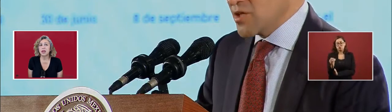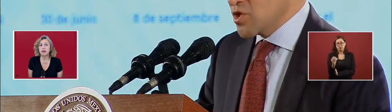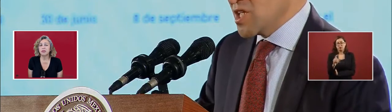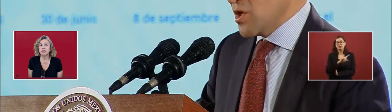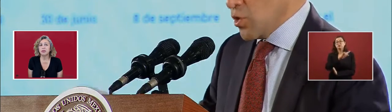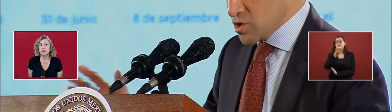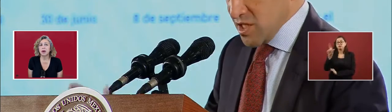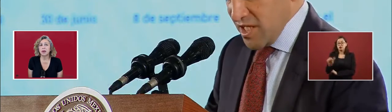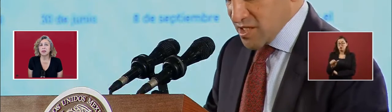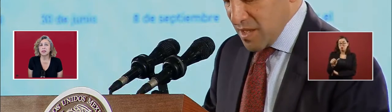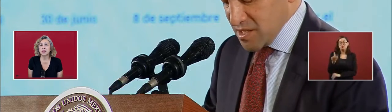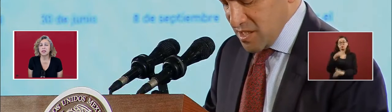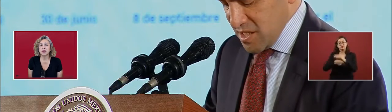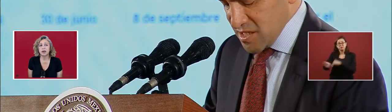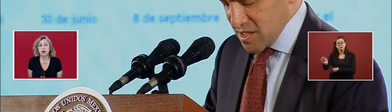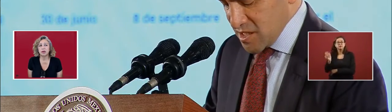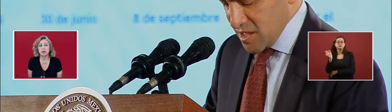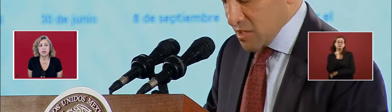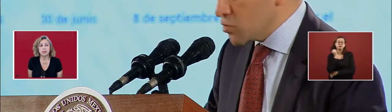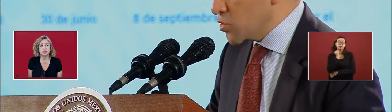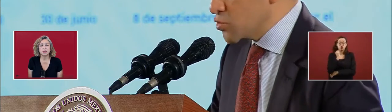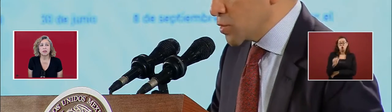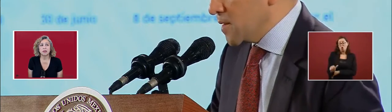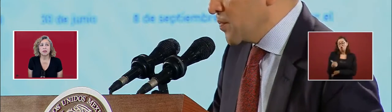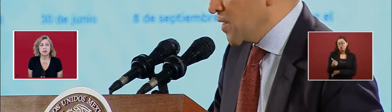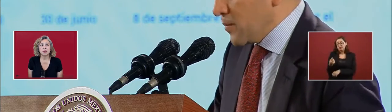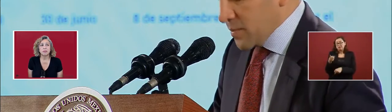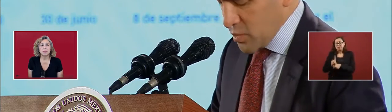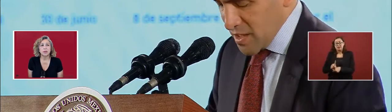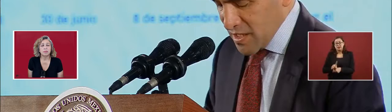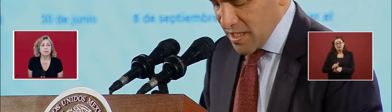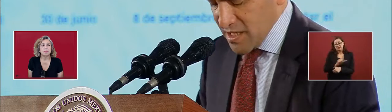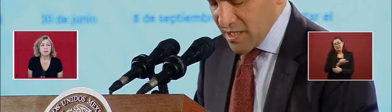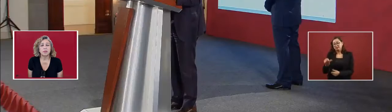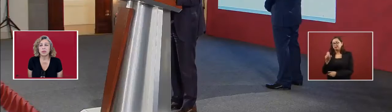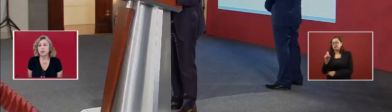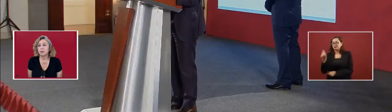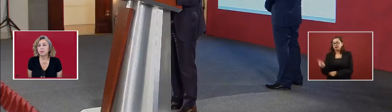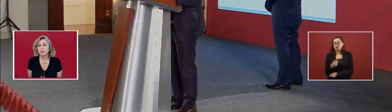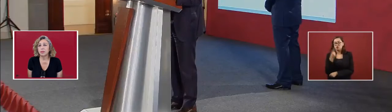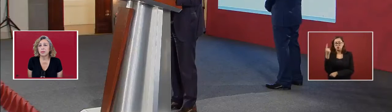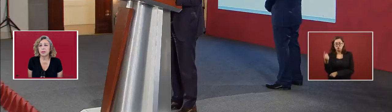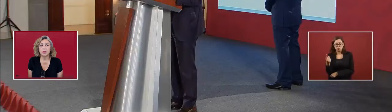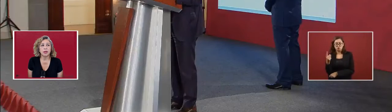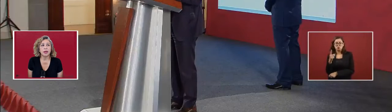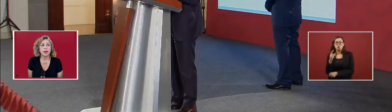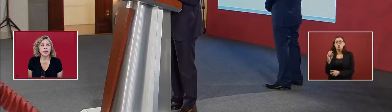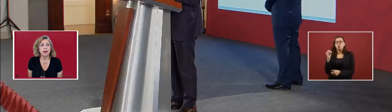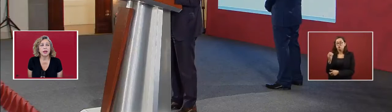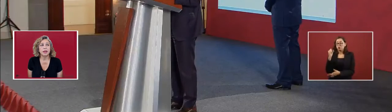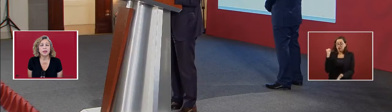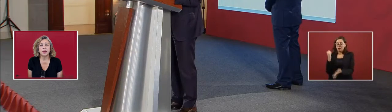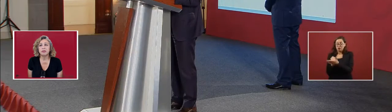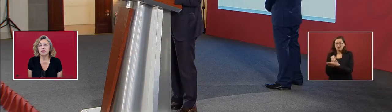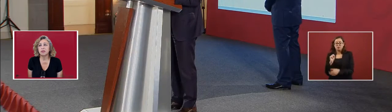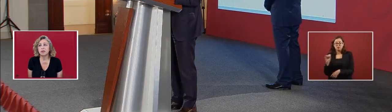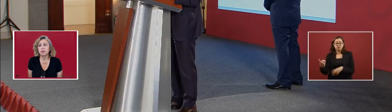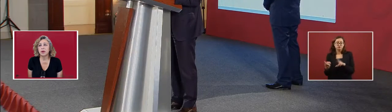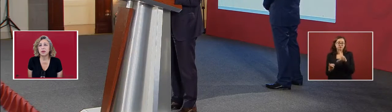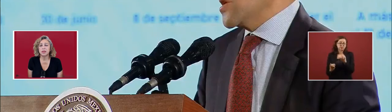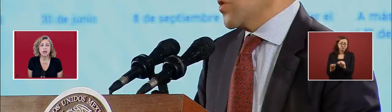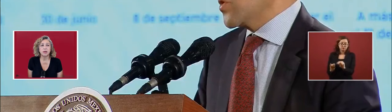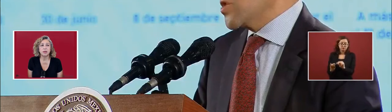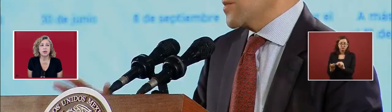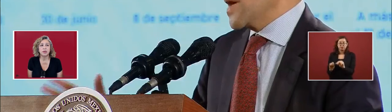So they have to send it to the Congress, and they have a